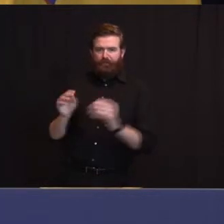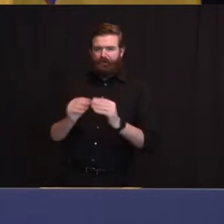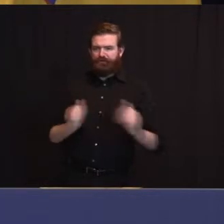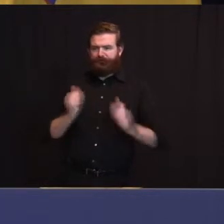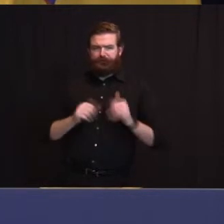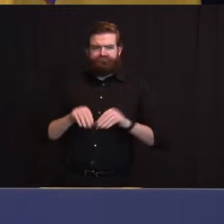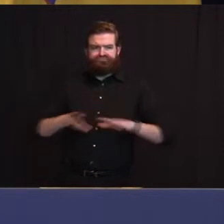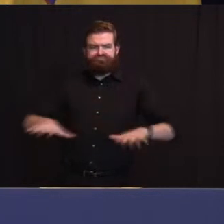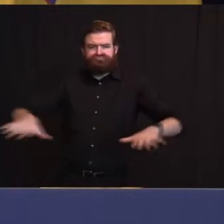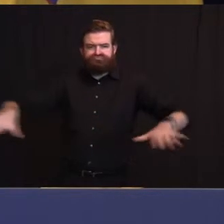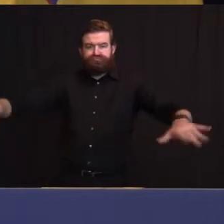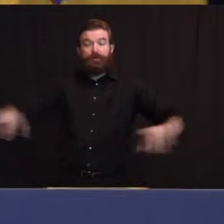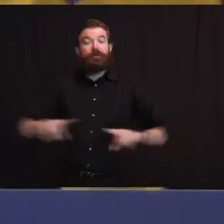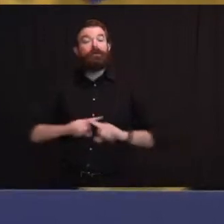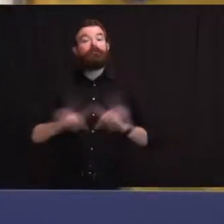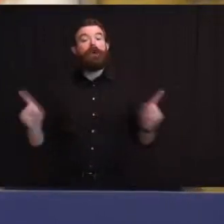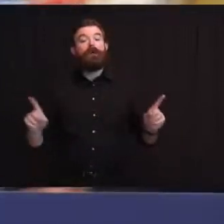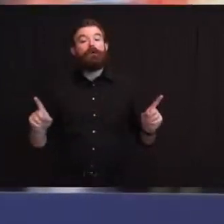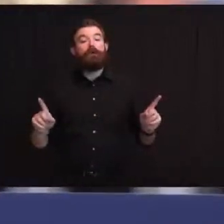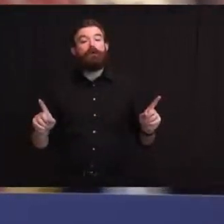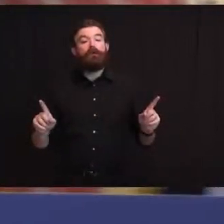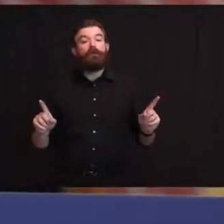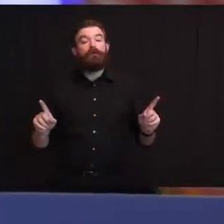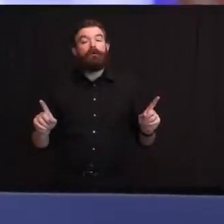Judy could you react to any of that